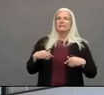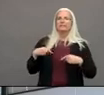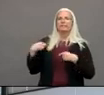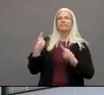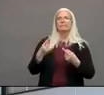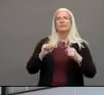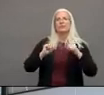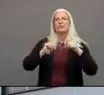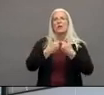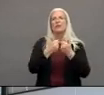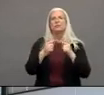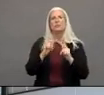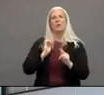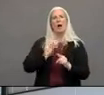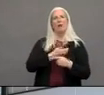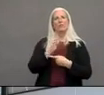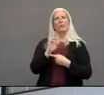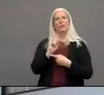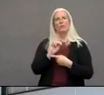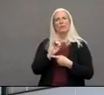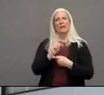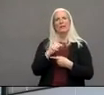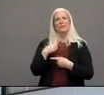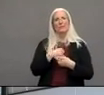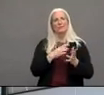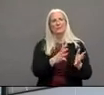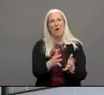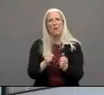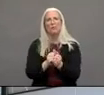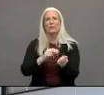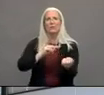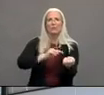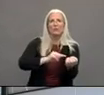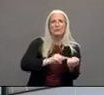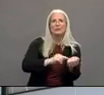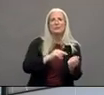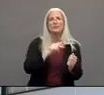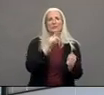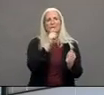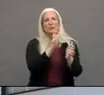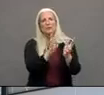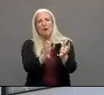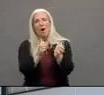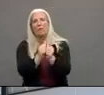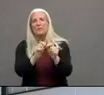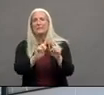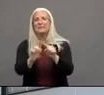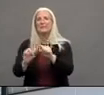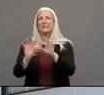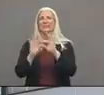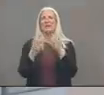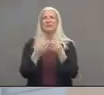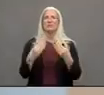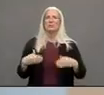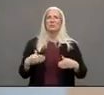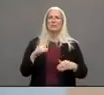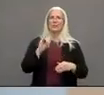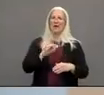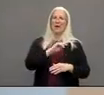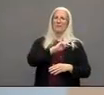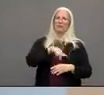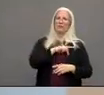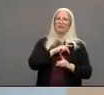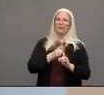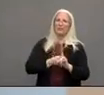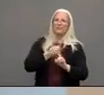the nurses that have been talking to families families have been very affected families who have had family members die family